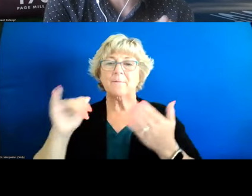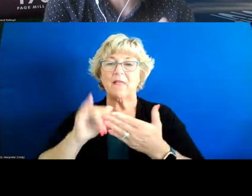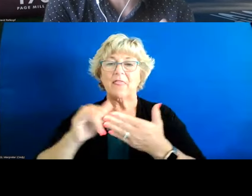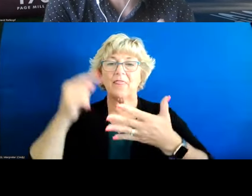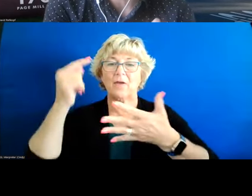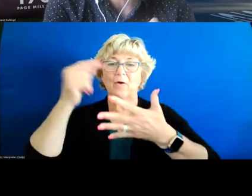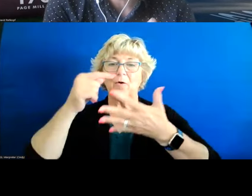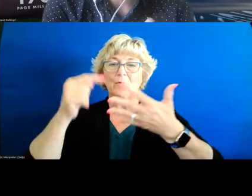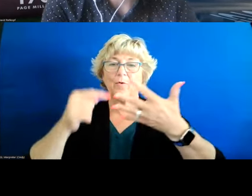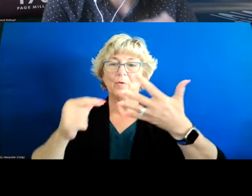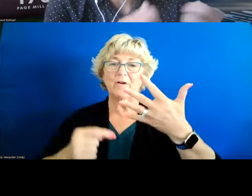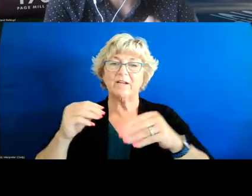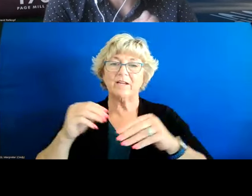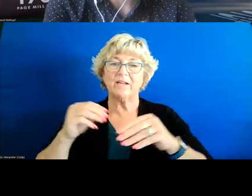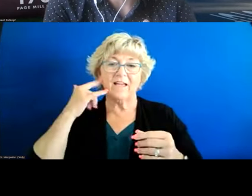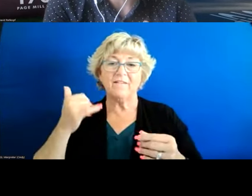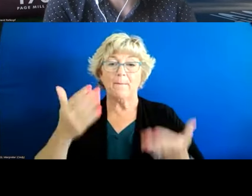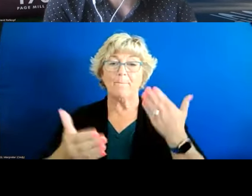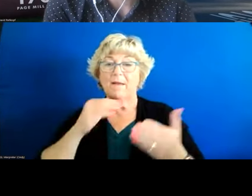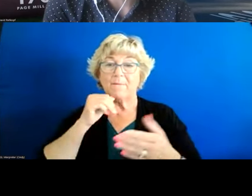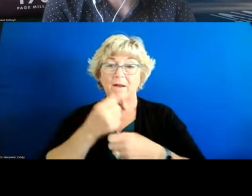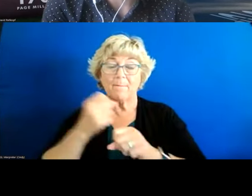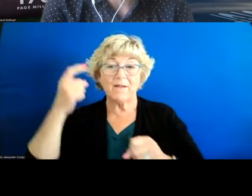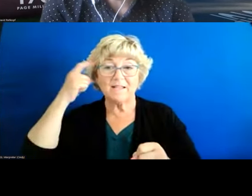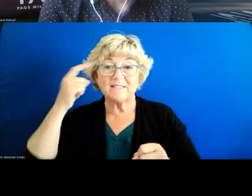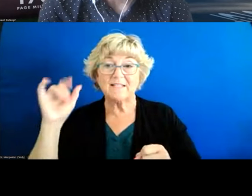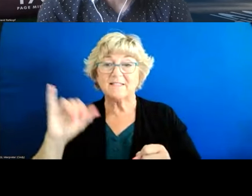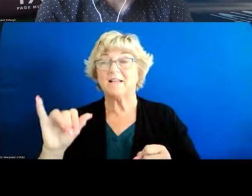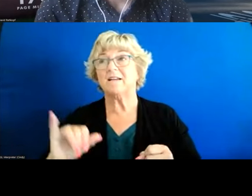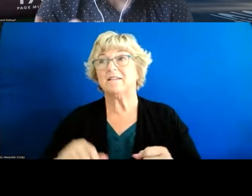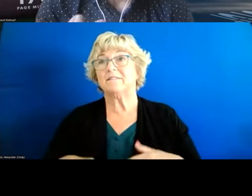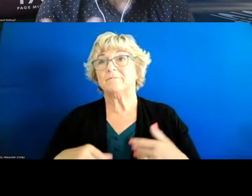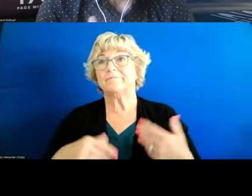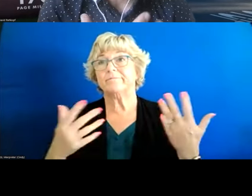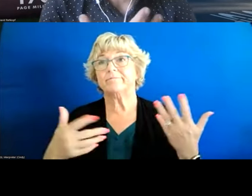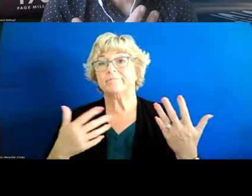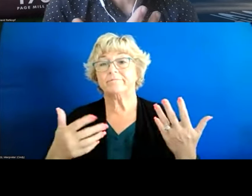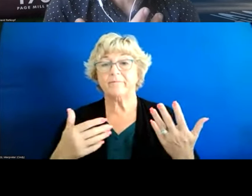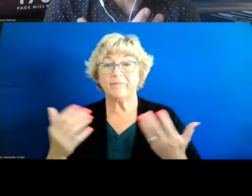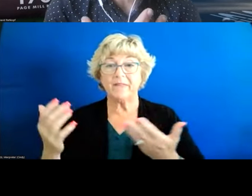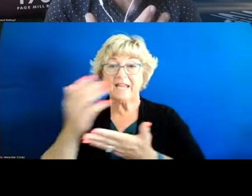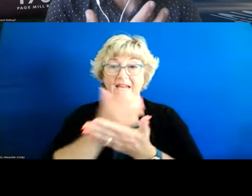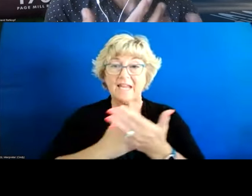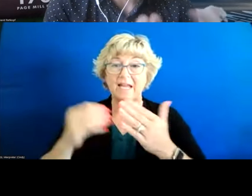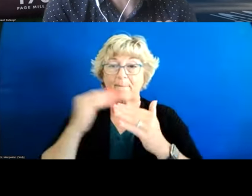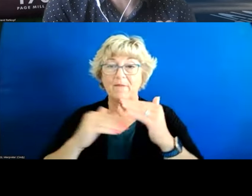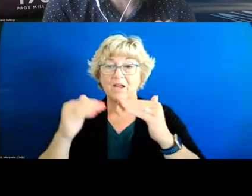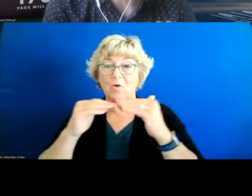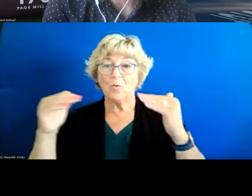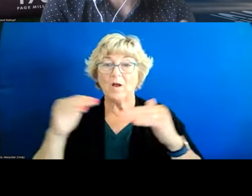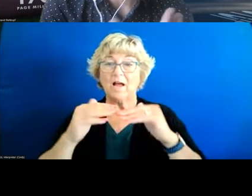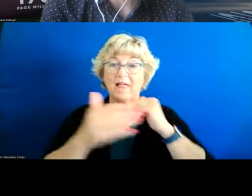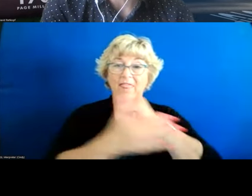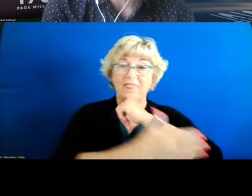california that um you know may not make sense like for example um you know income inequality at the county